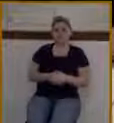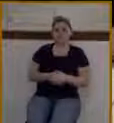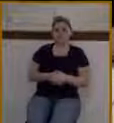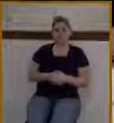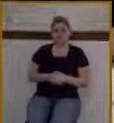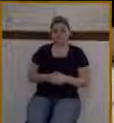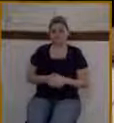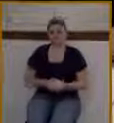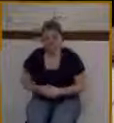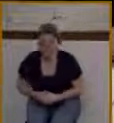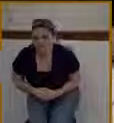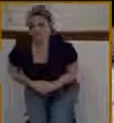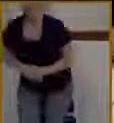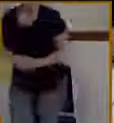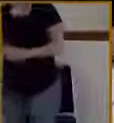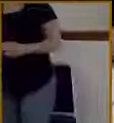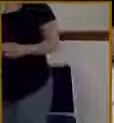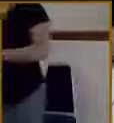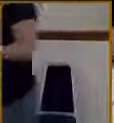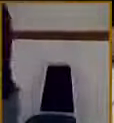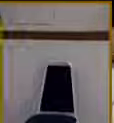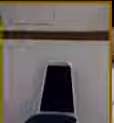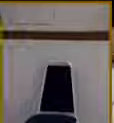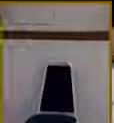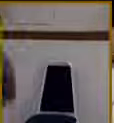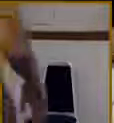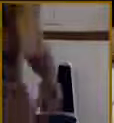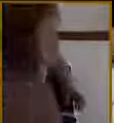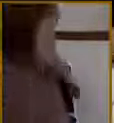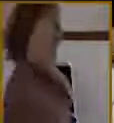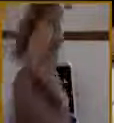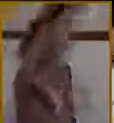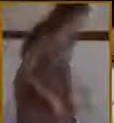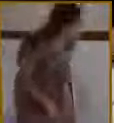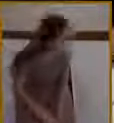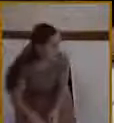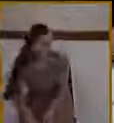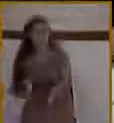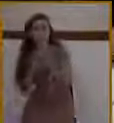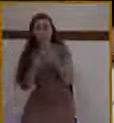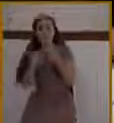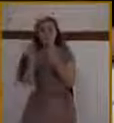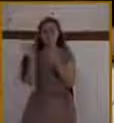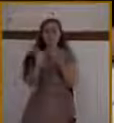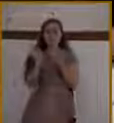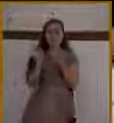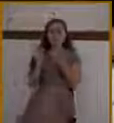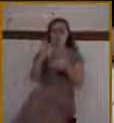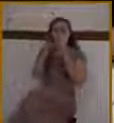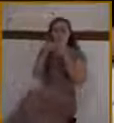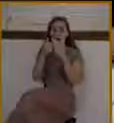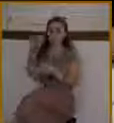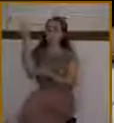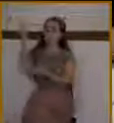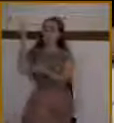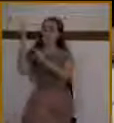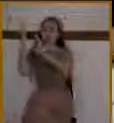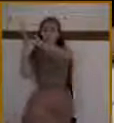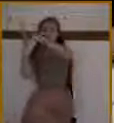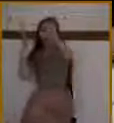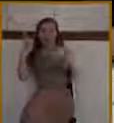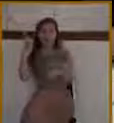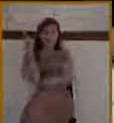And then they also were cutting down the branches, it says in verse number 8. And others cut down branches off the trees and